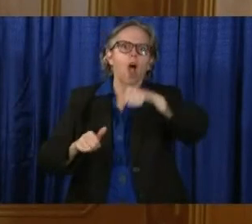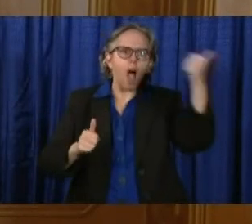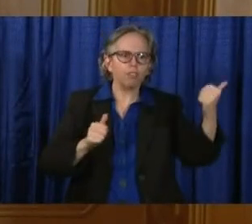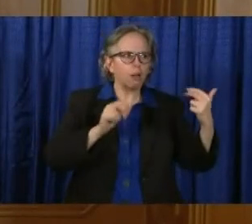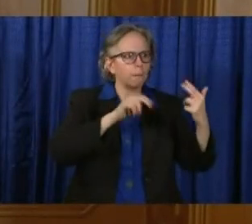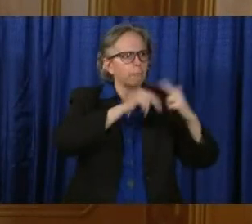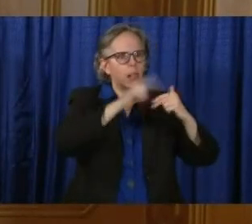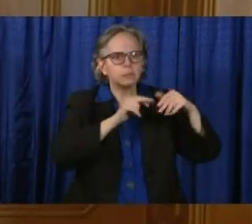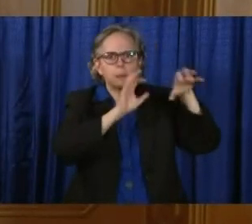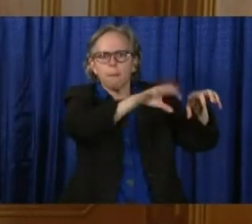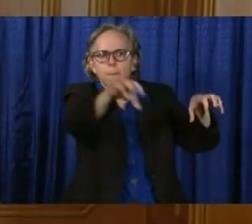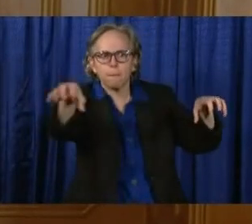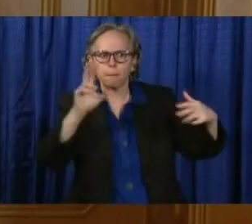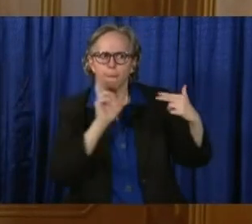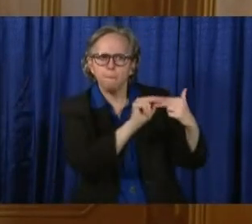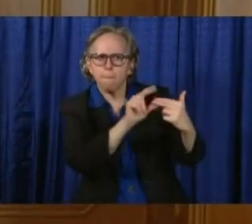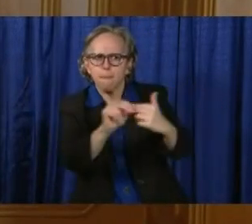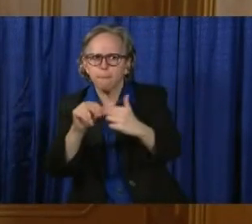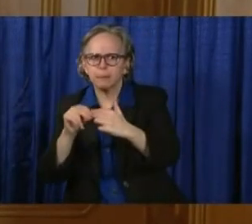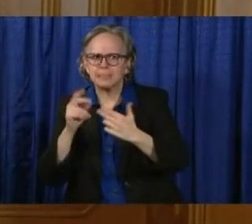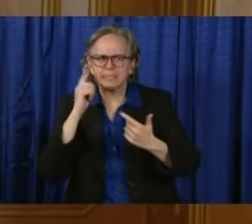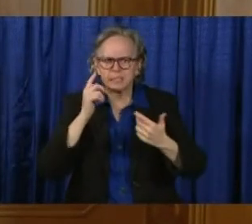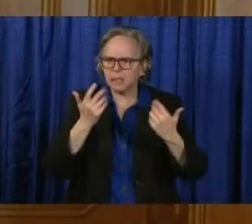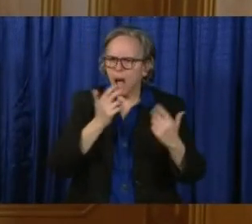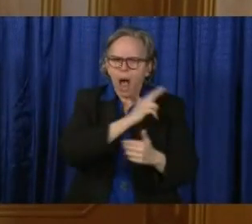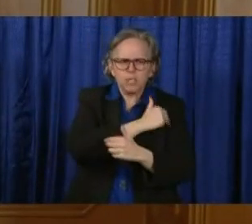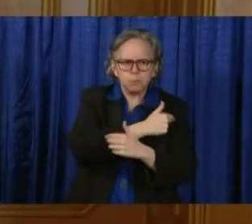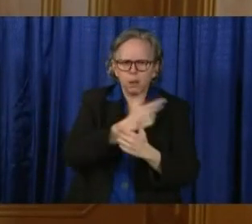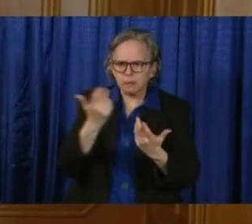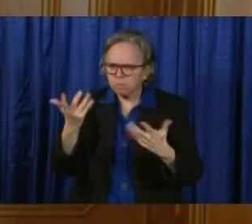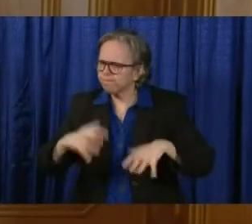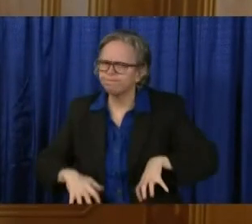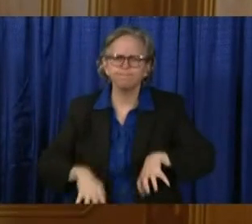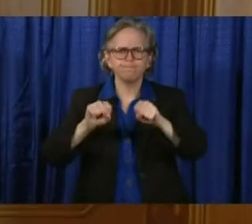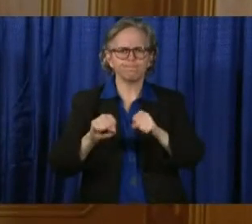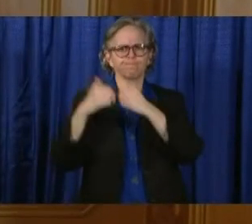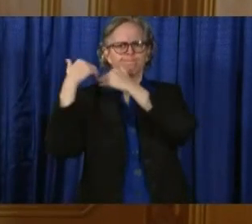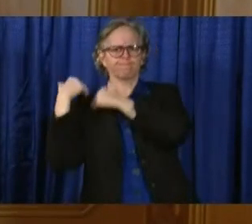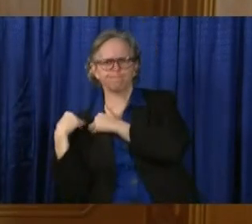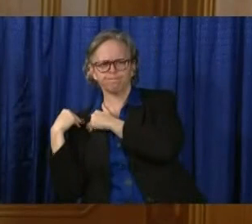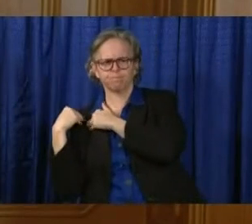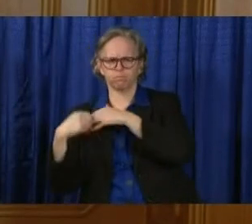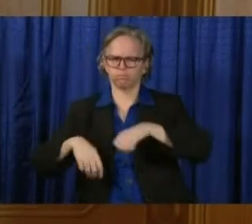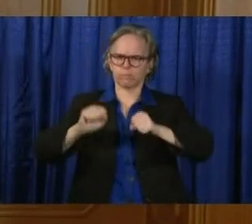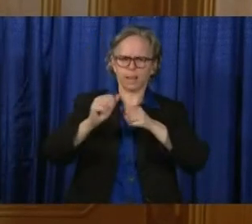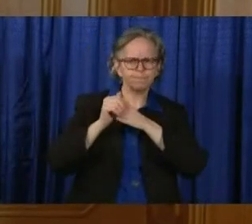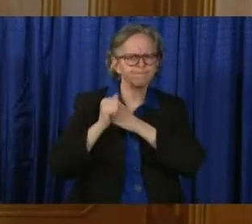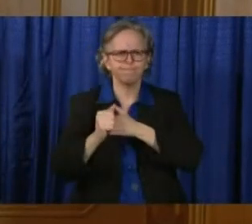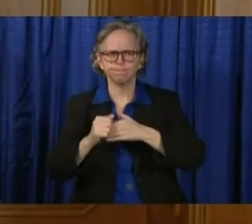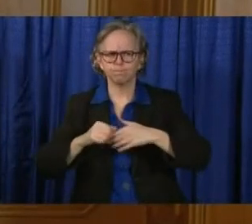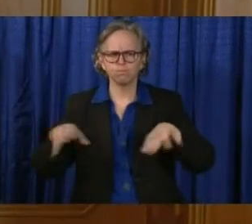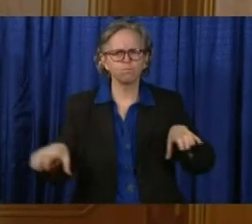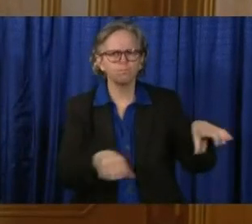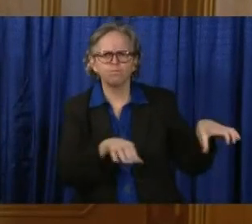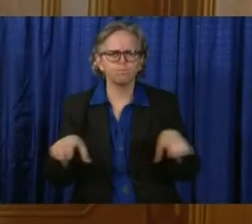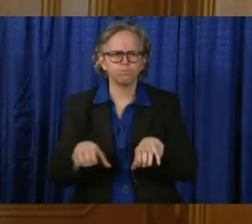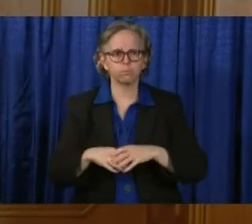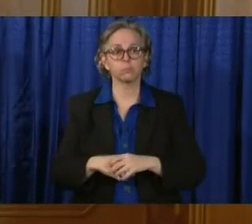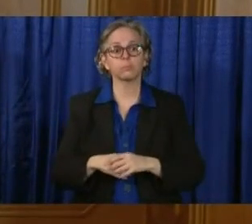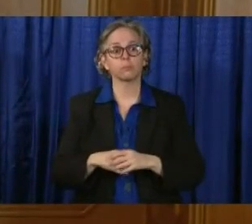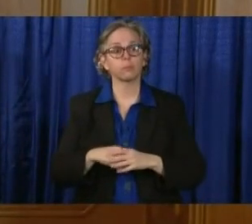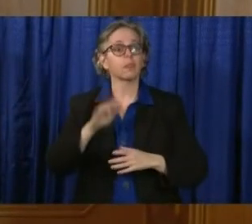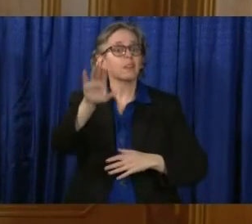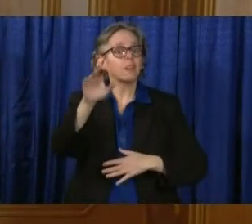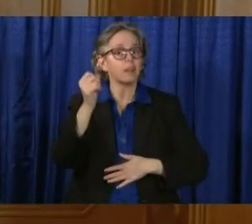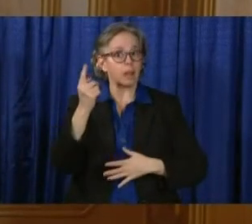being able to do this right within their own facility. We have also been building a plan to expand health